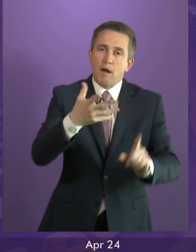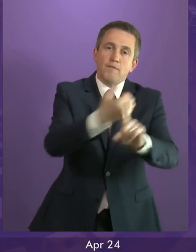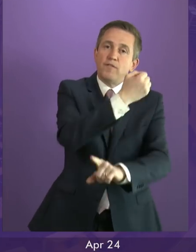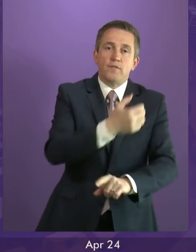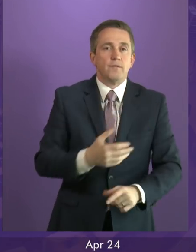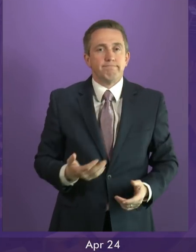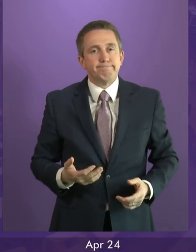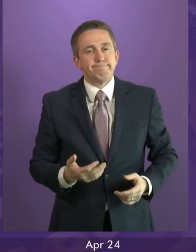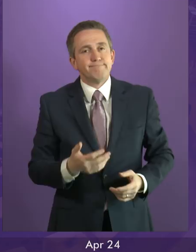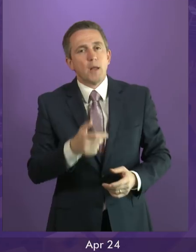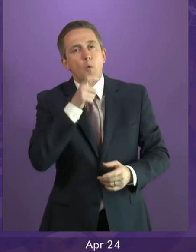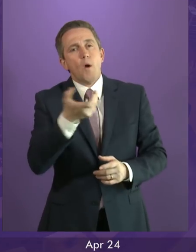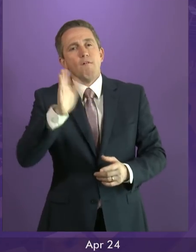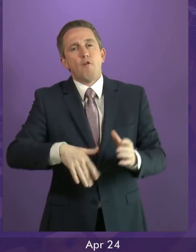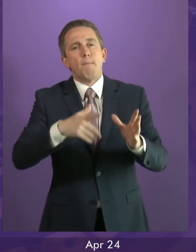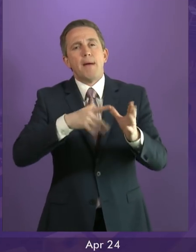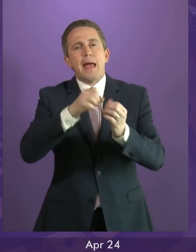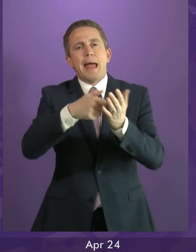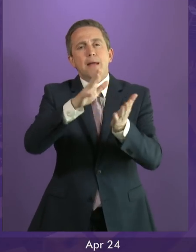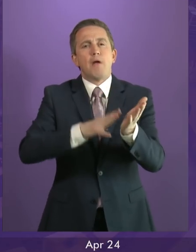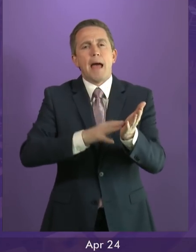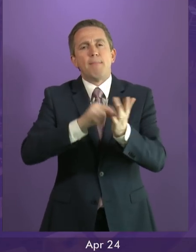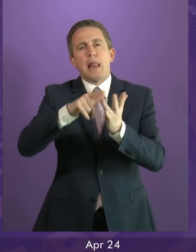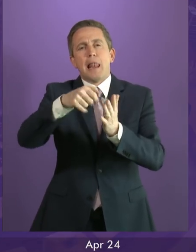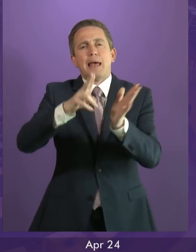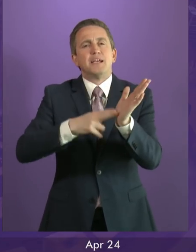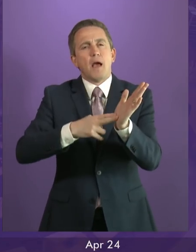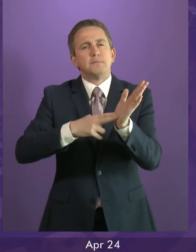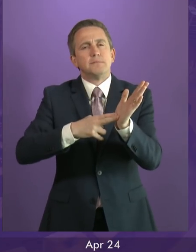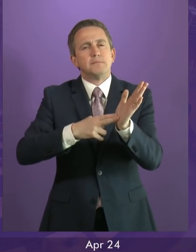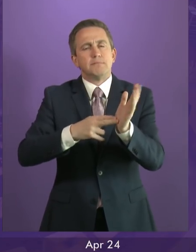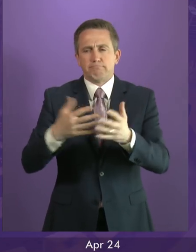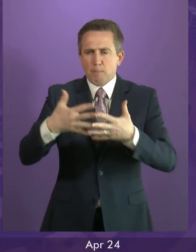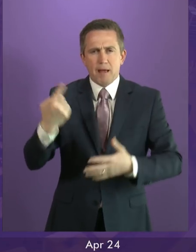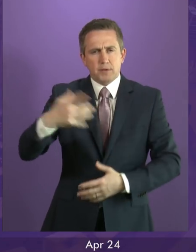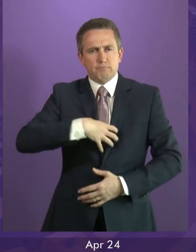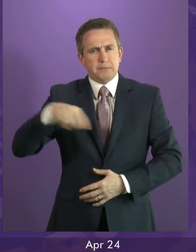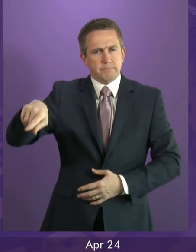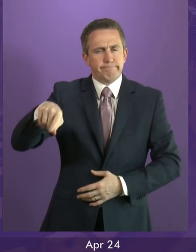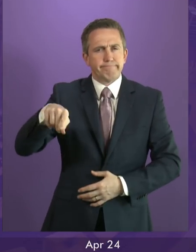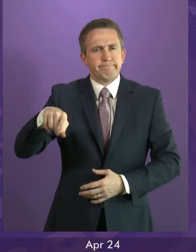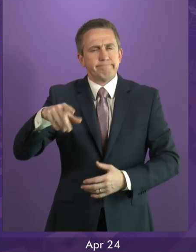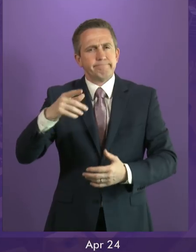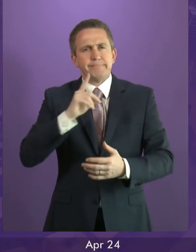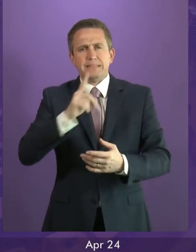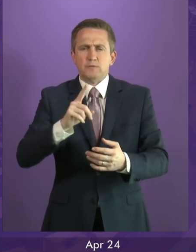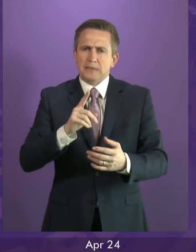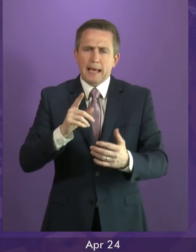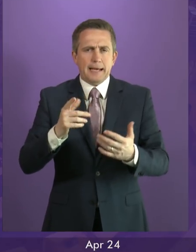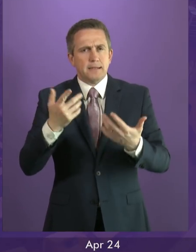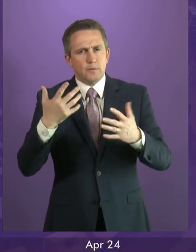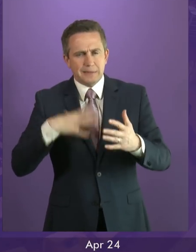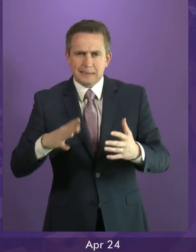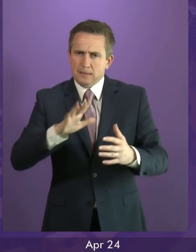These are the wise words of Abraham Lincoln, an ardent defender of a union, albeit in a great moral